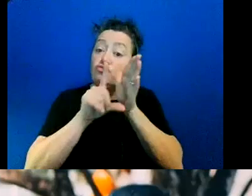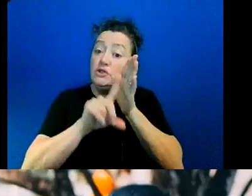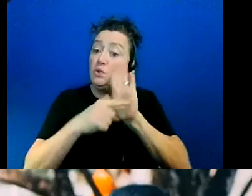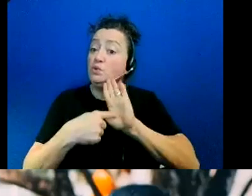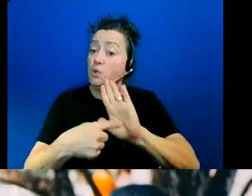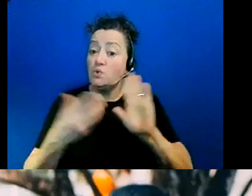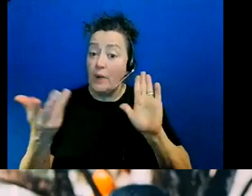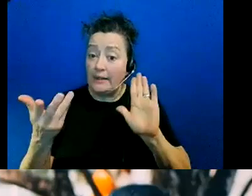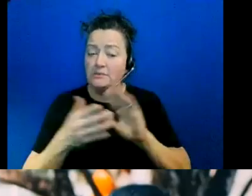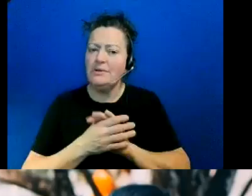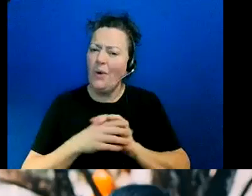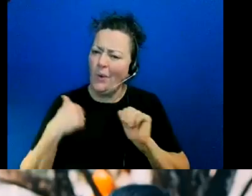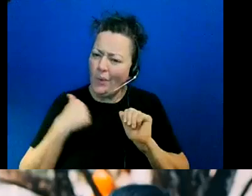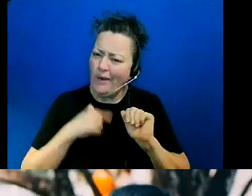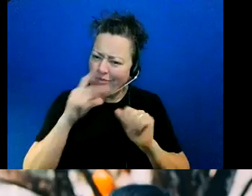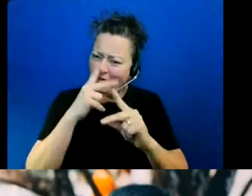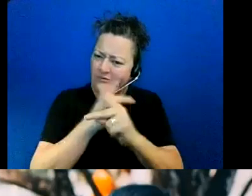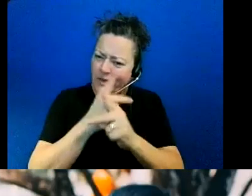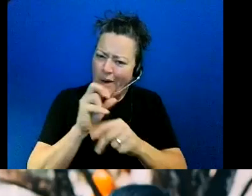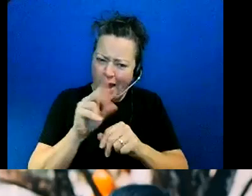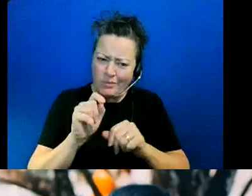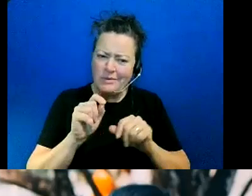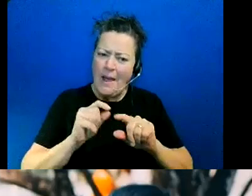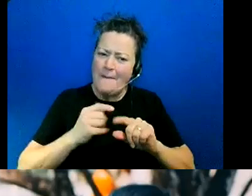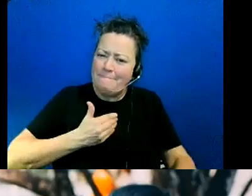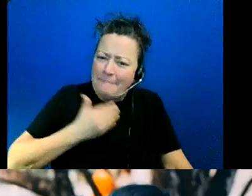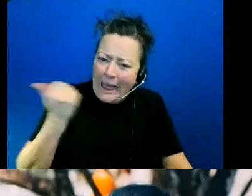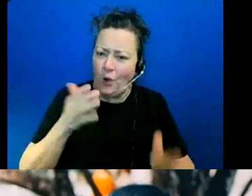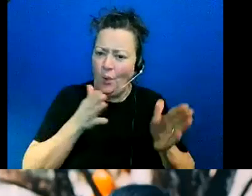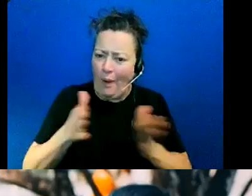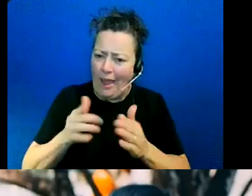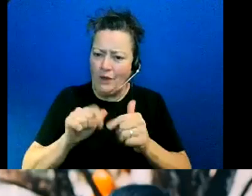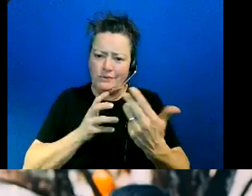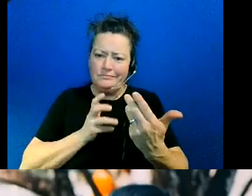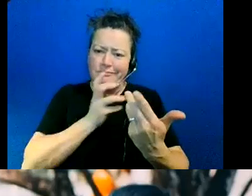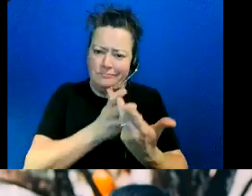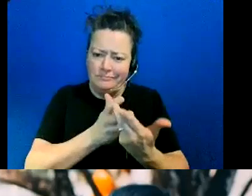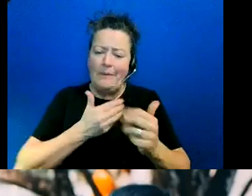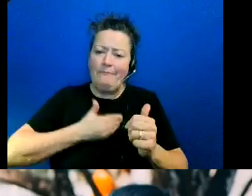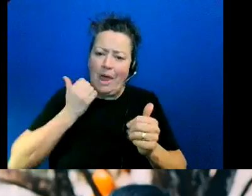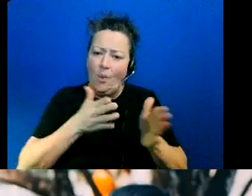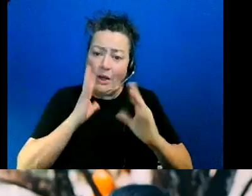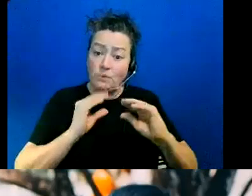figure out better ways to teach them and better ways to assess them as well